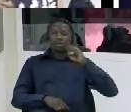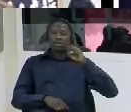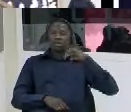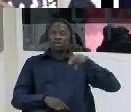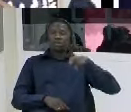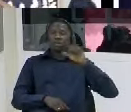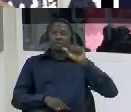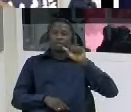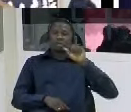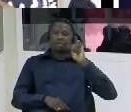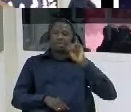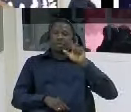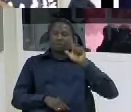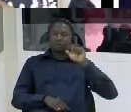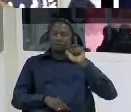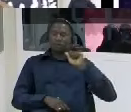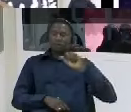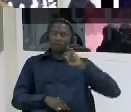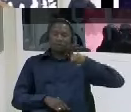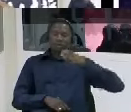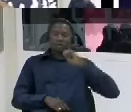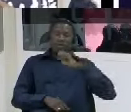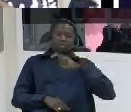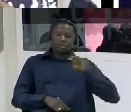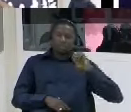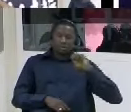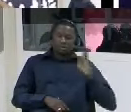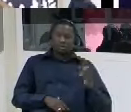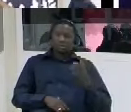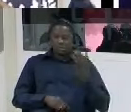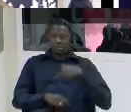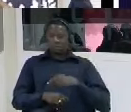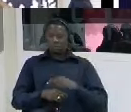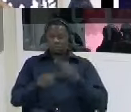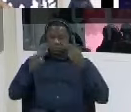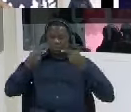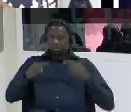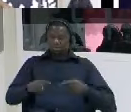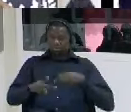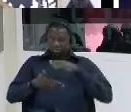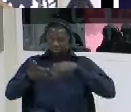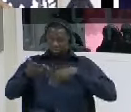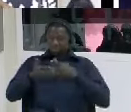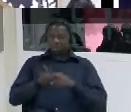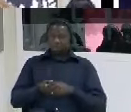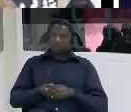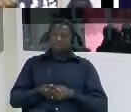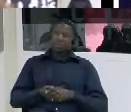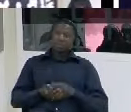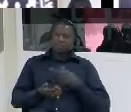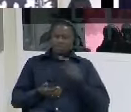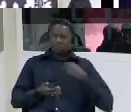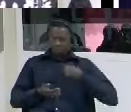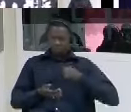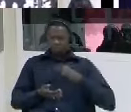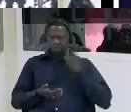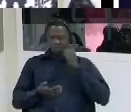came with a statement he said i should sign the statement